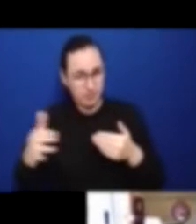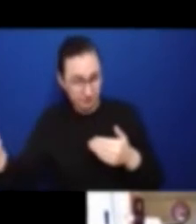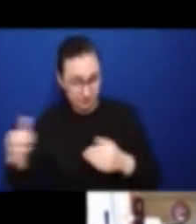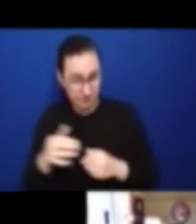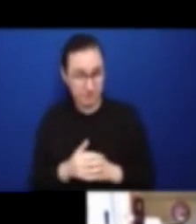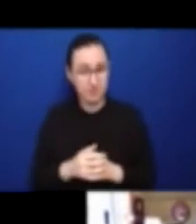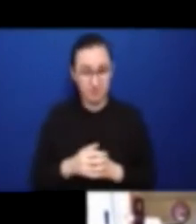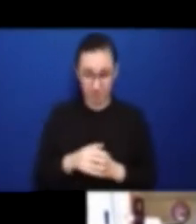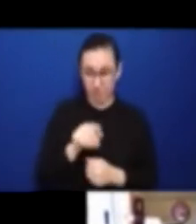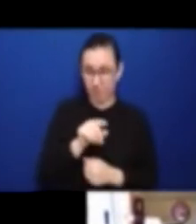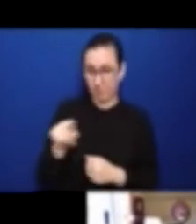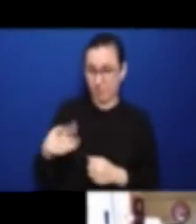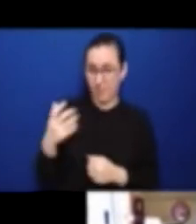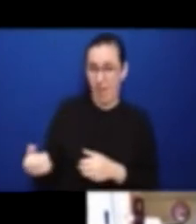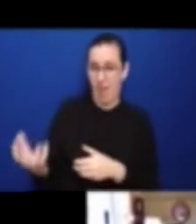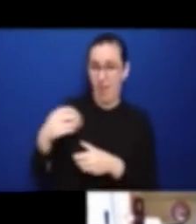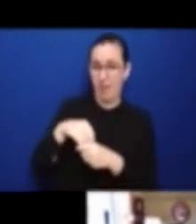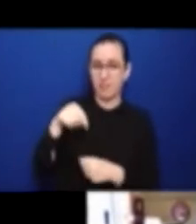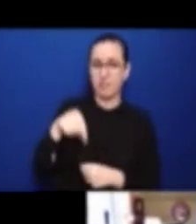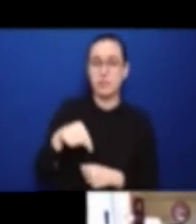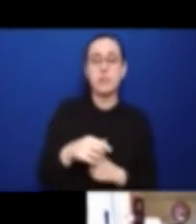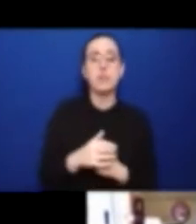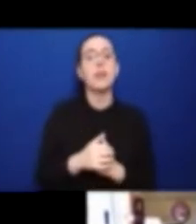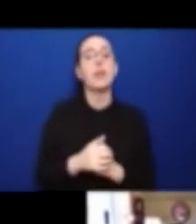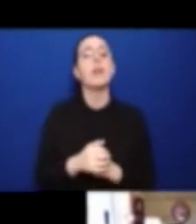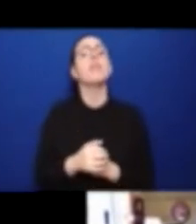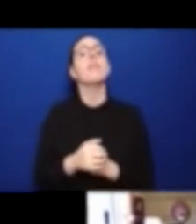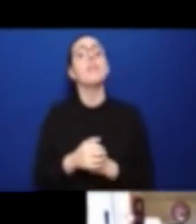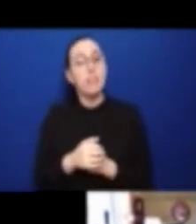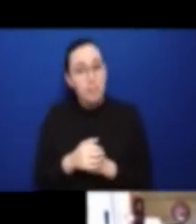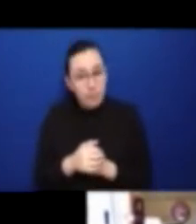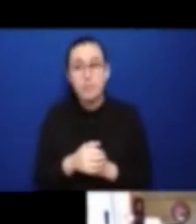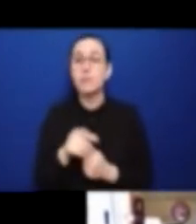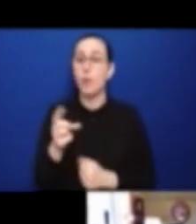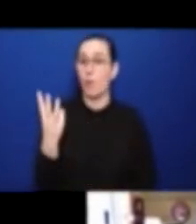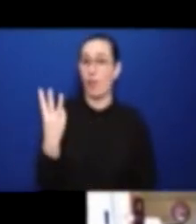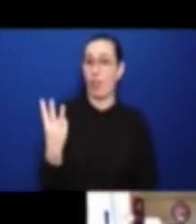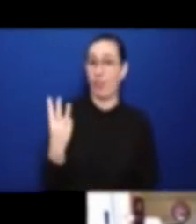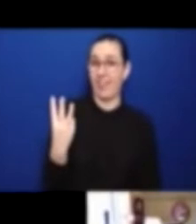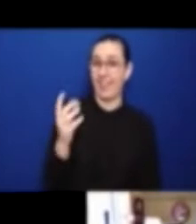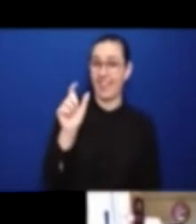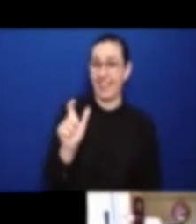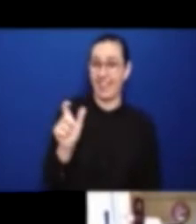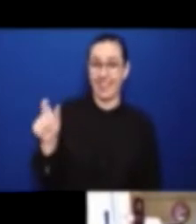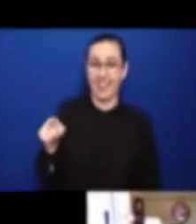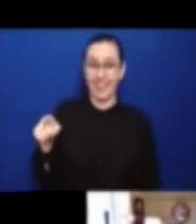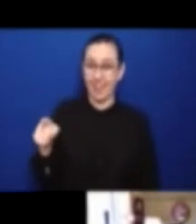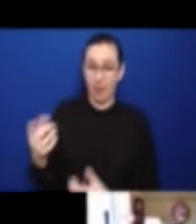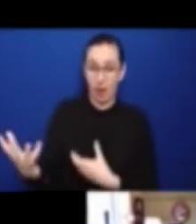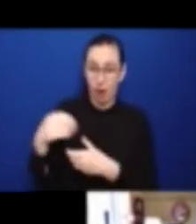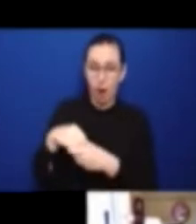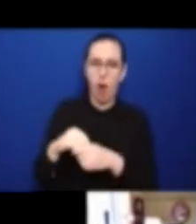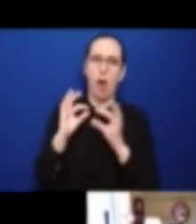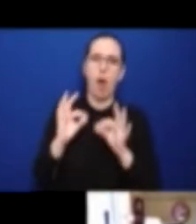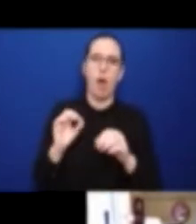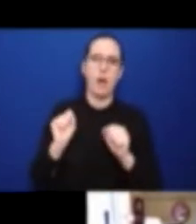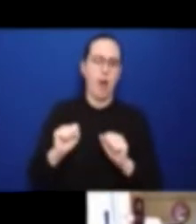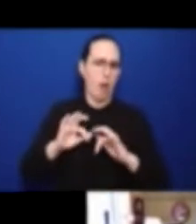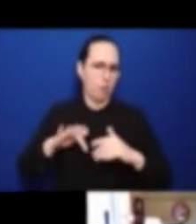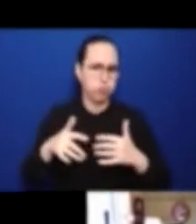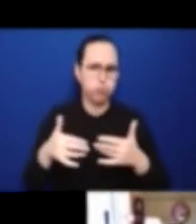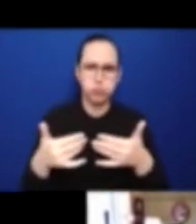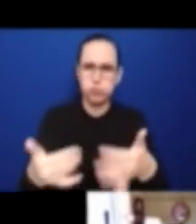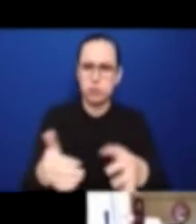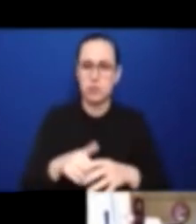that. So we're first of all joined by Canadian Senator Chantal Pettiflair. Senator Pettiflair, well known